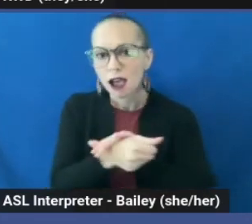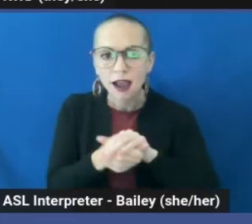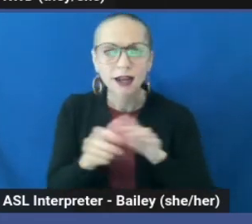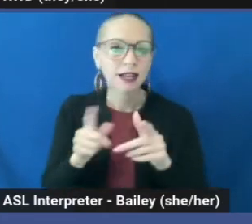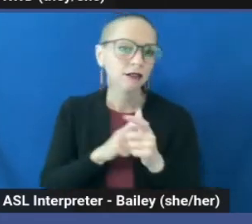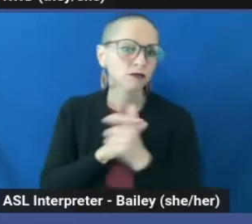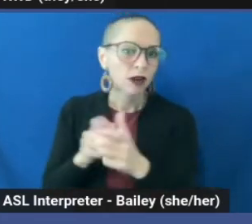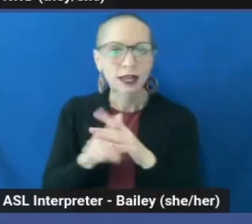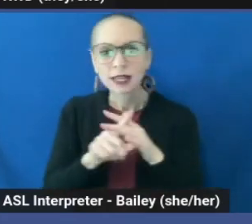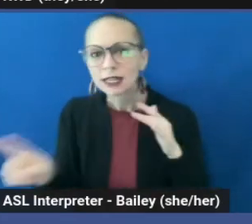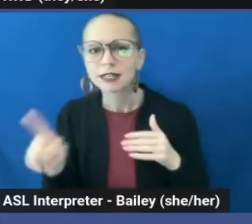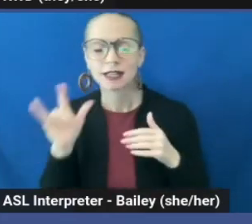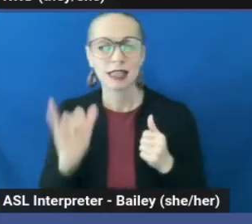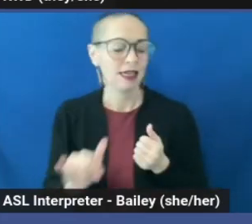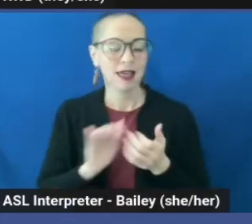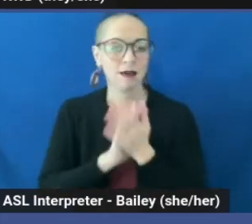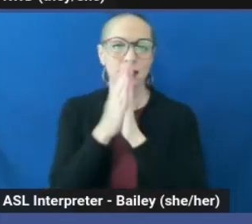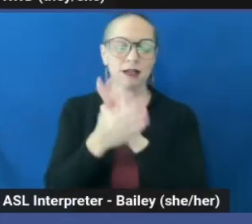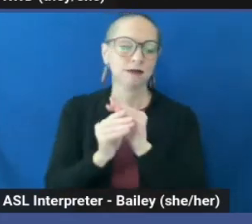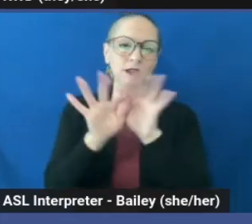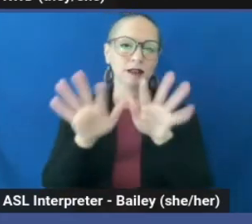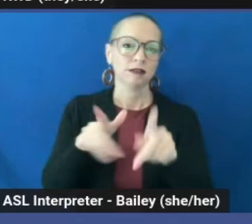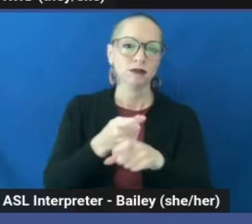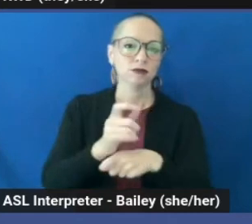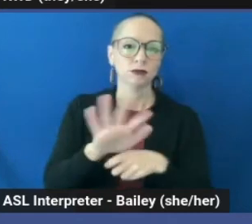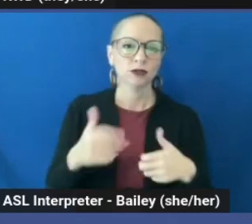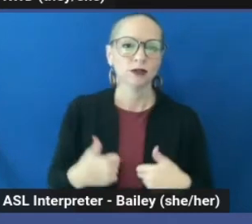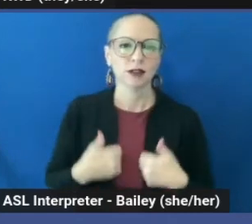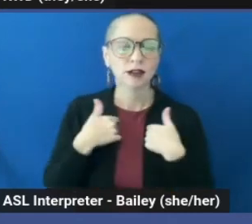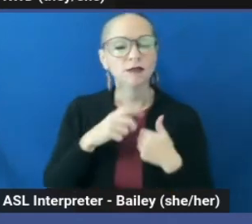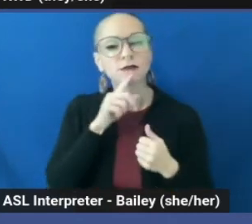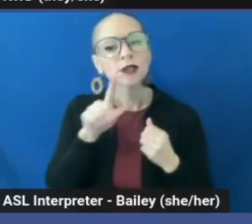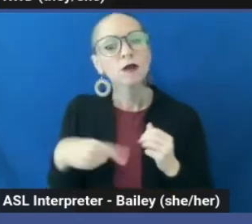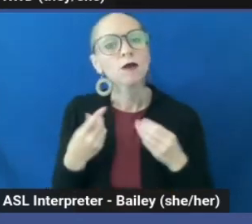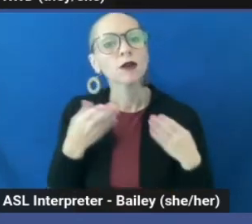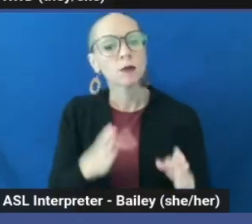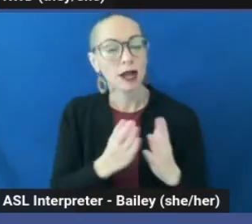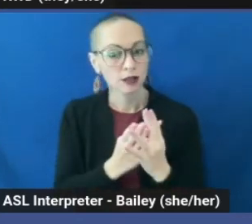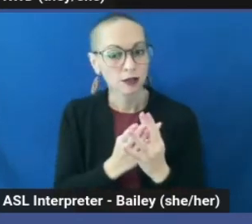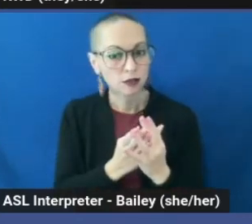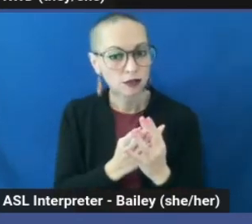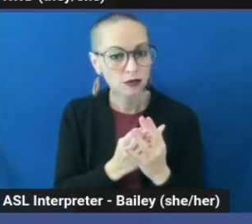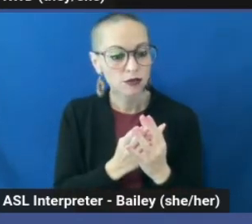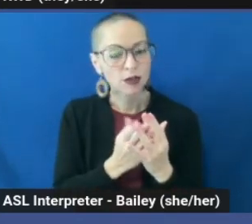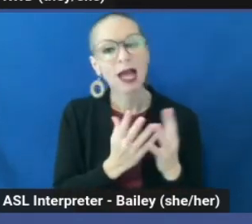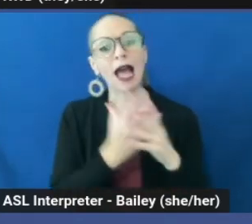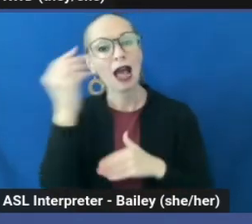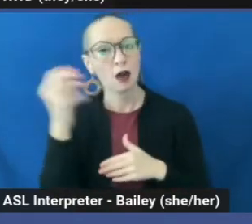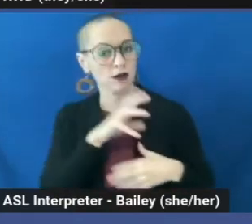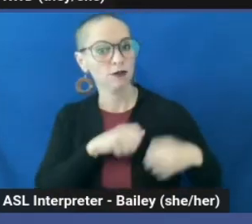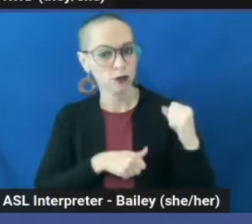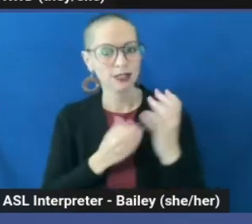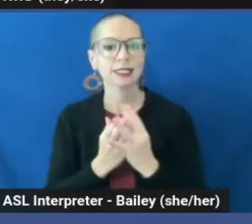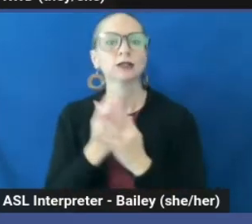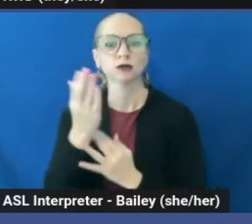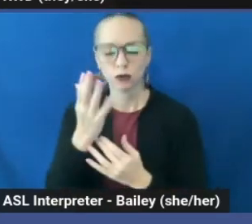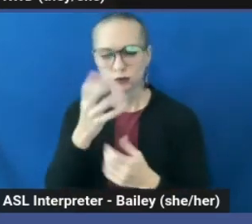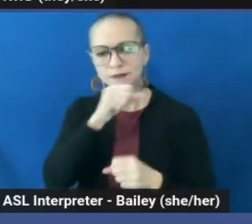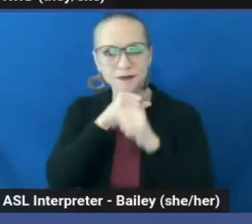ways. It spills out into your life. The only way through, the only way out of grief is through grief,